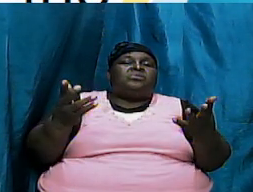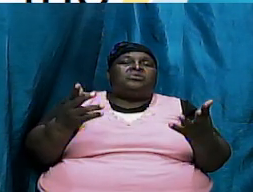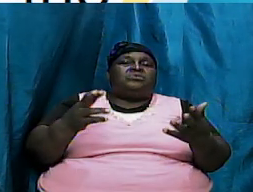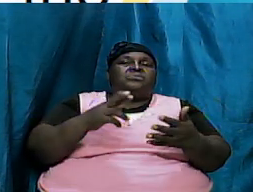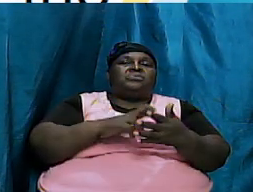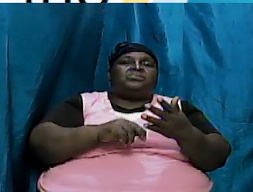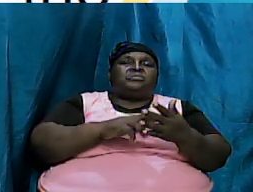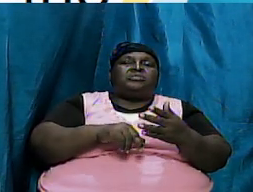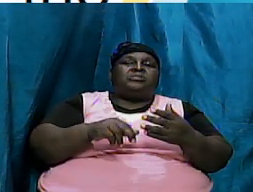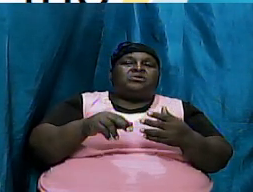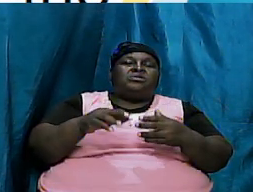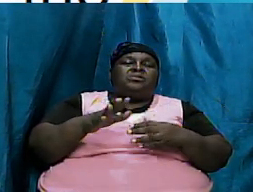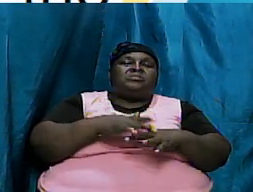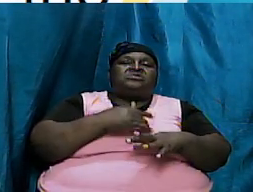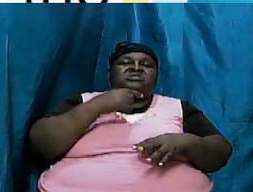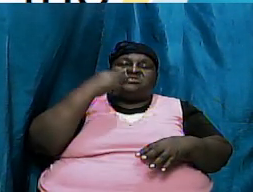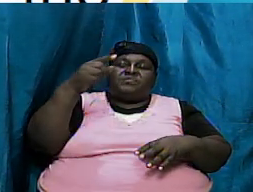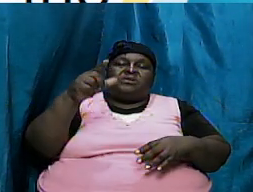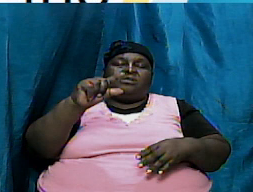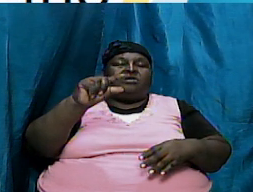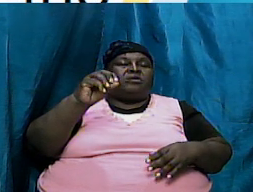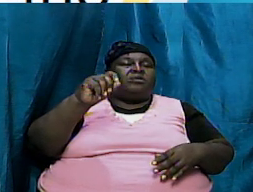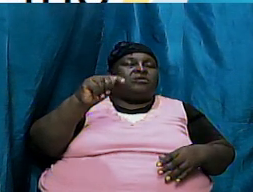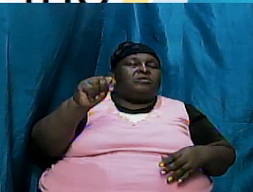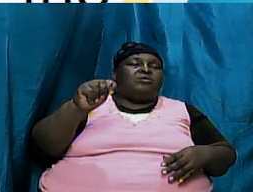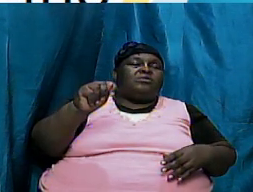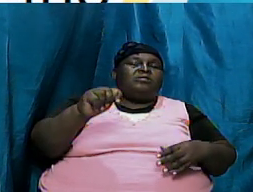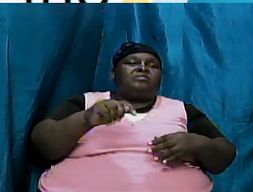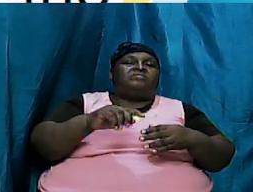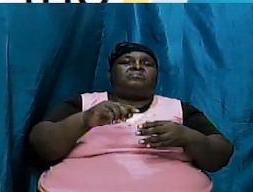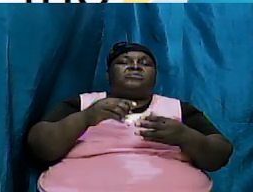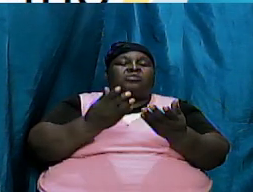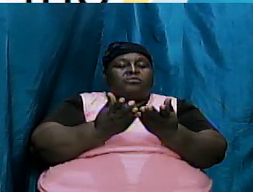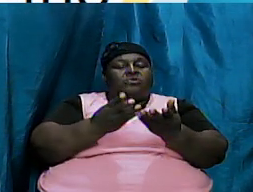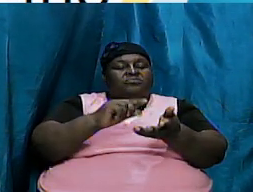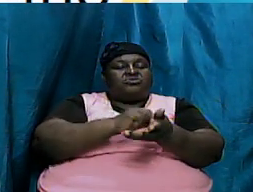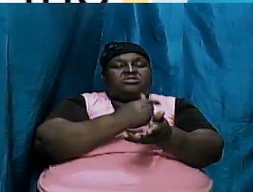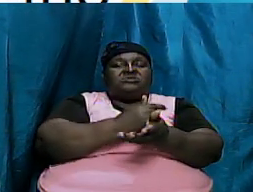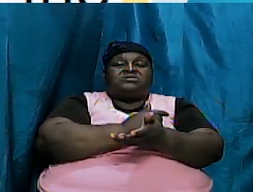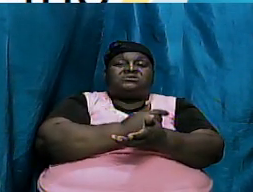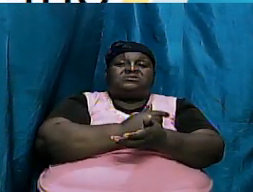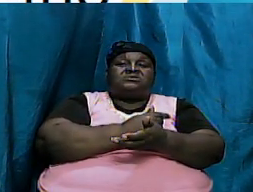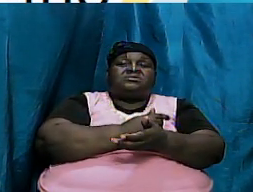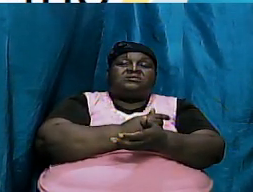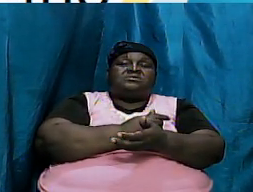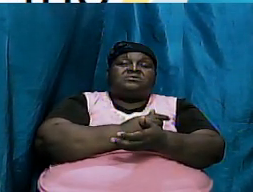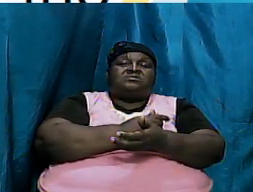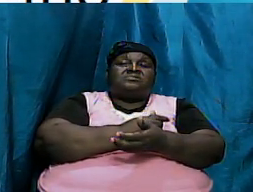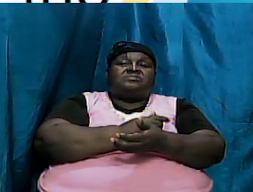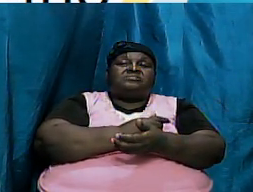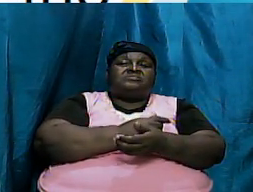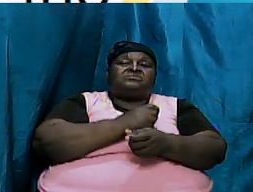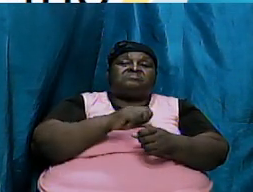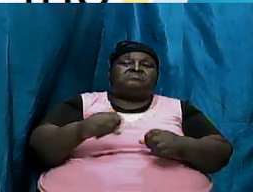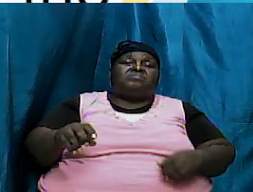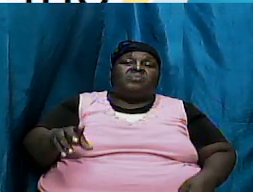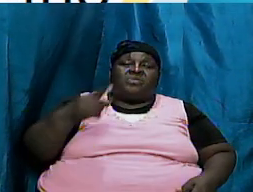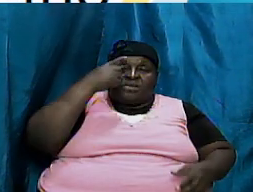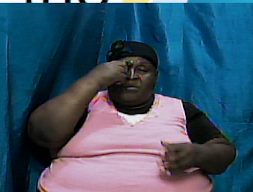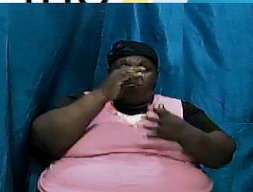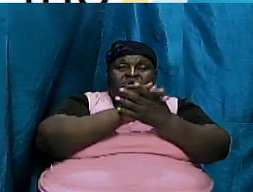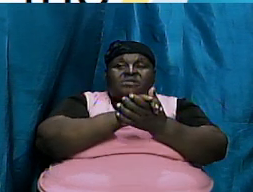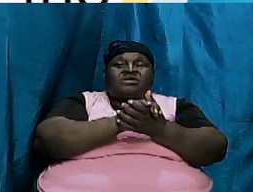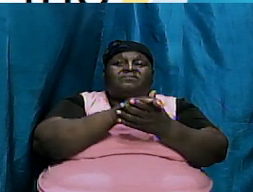also he spoke of Lot from the book of Genesis and so it is fair to believe